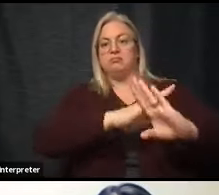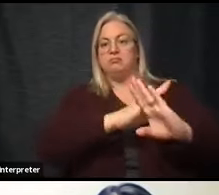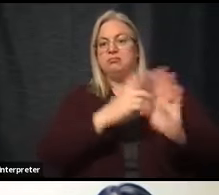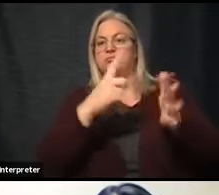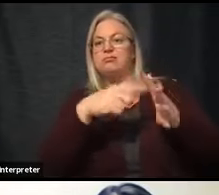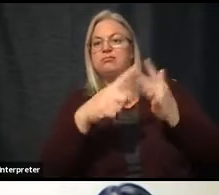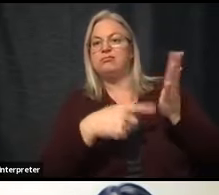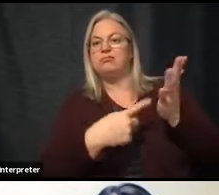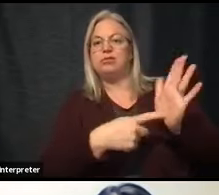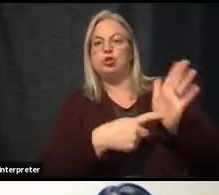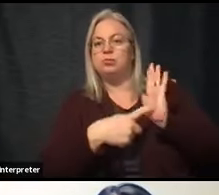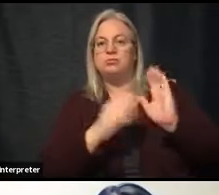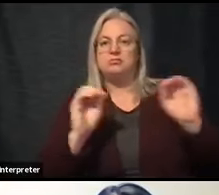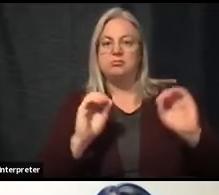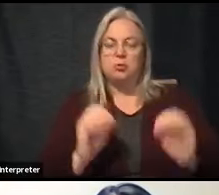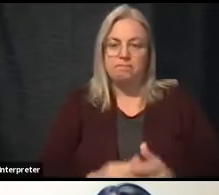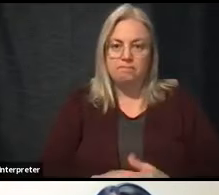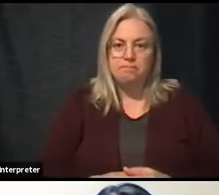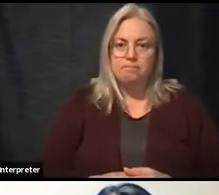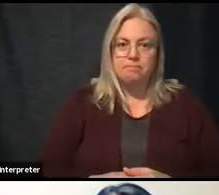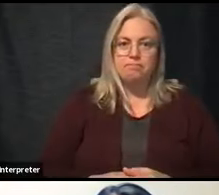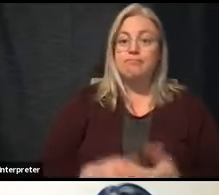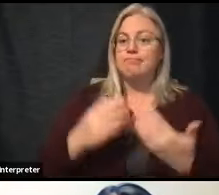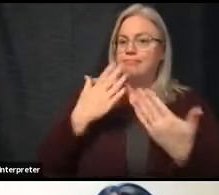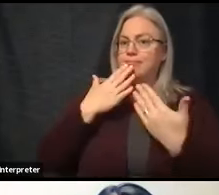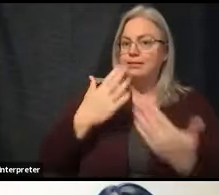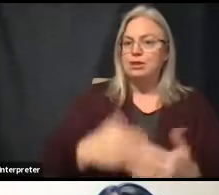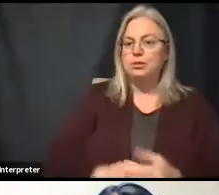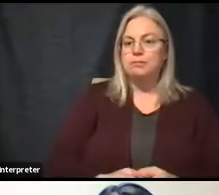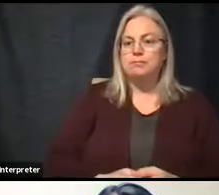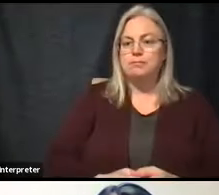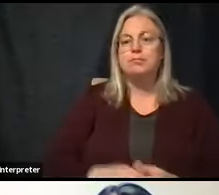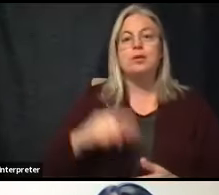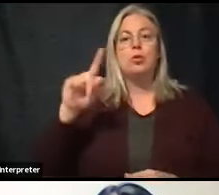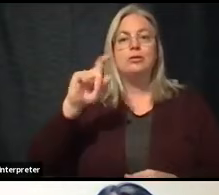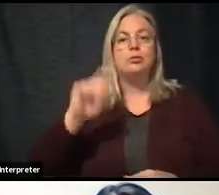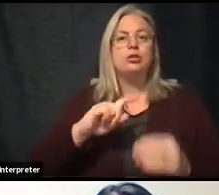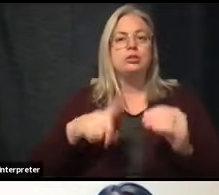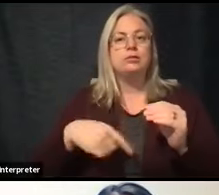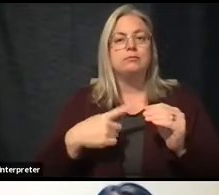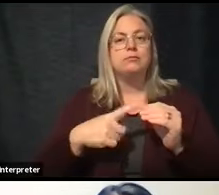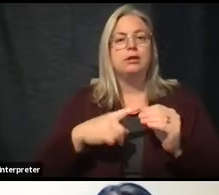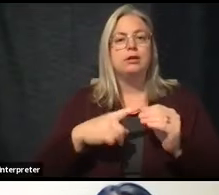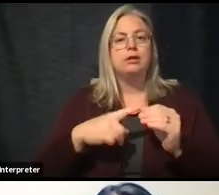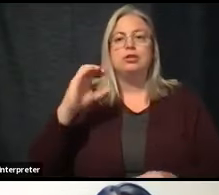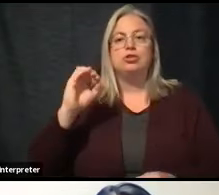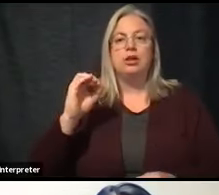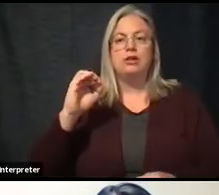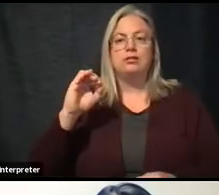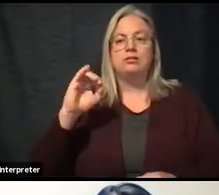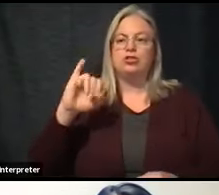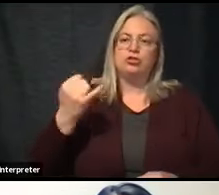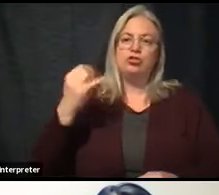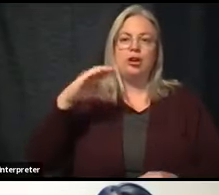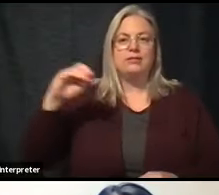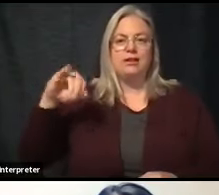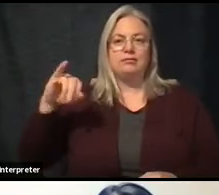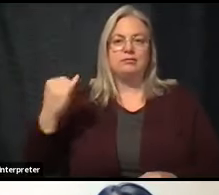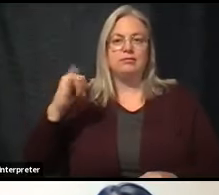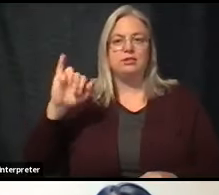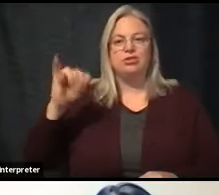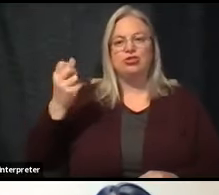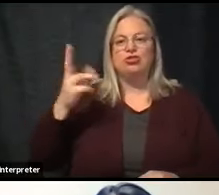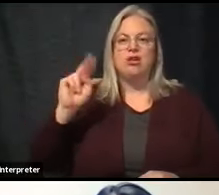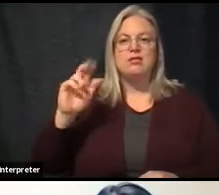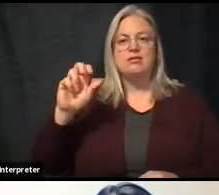vaccinated. Great, thank you. We have a question about the Johnson & Johnson vaccine. Any word